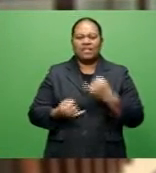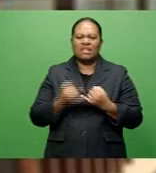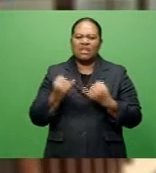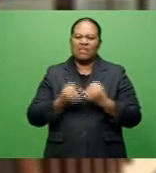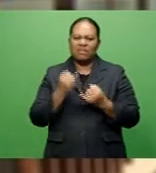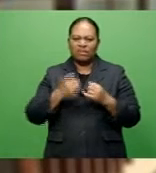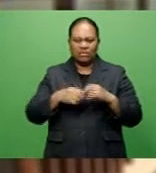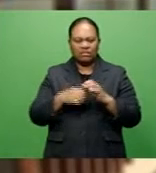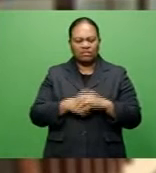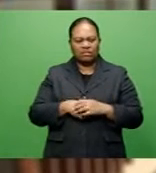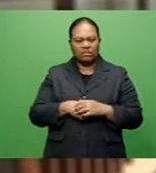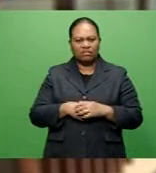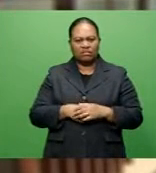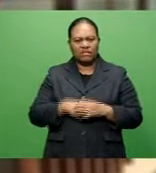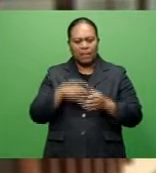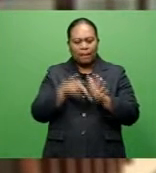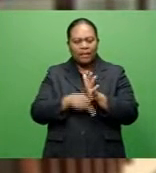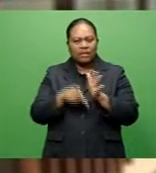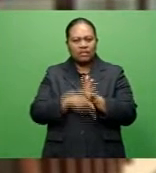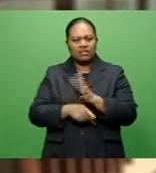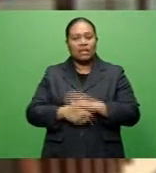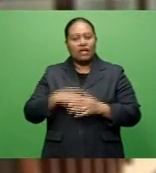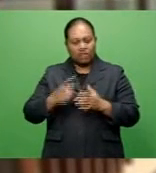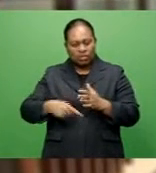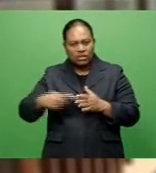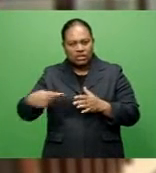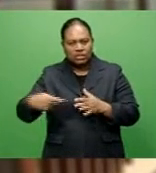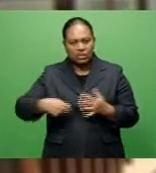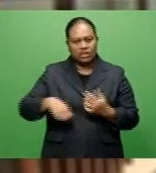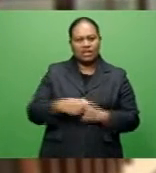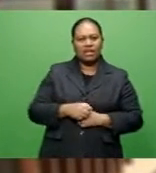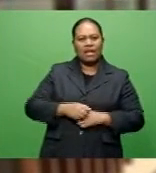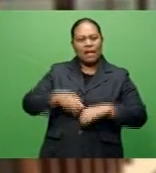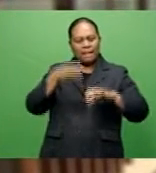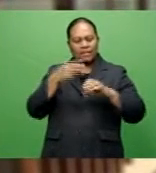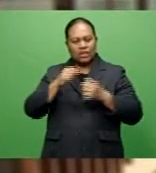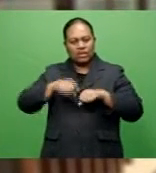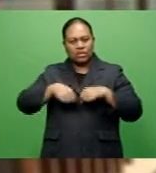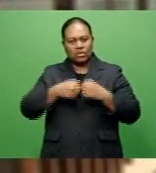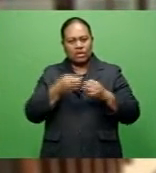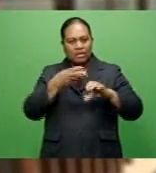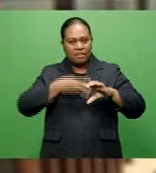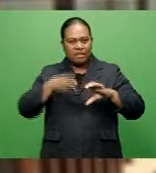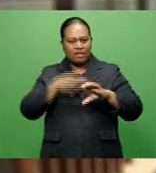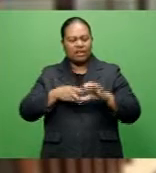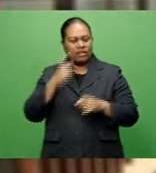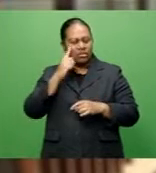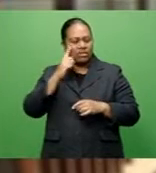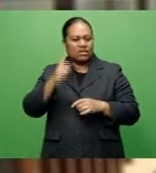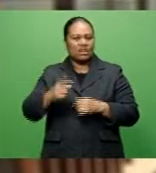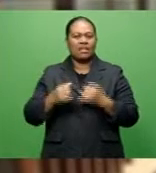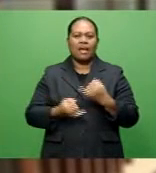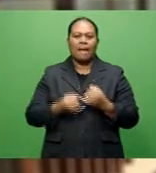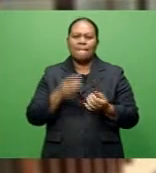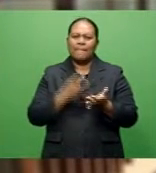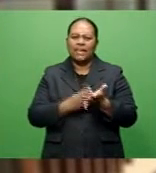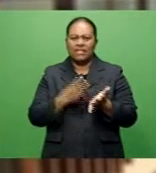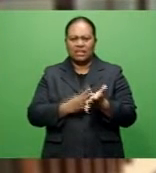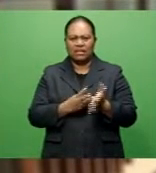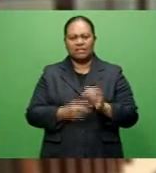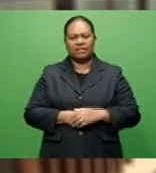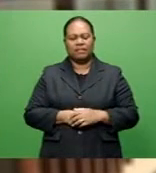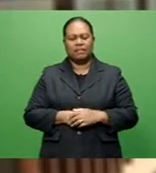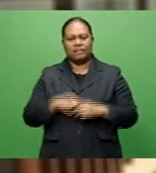surged. Retail investors continued their social media-fueled battle with Wall Street to drive the precious metal to an eight-year high.